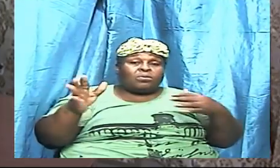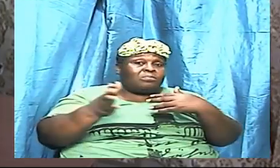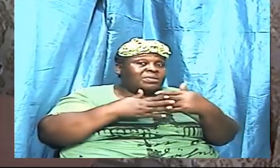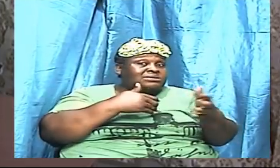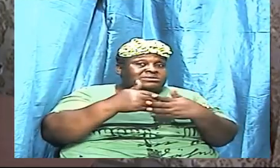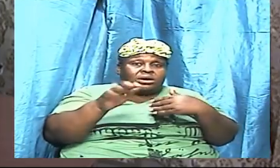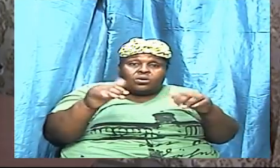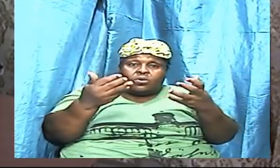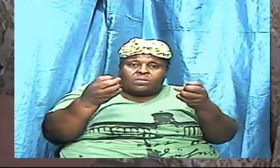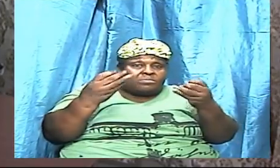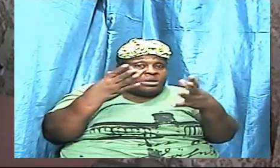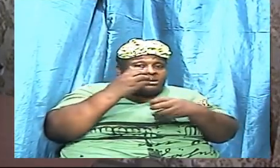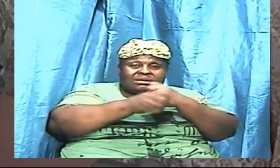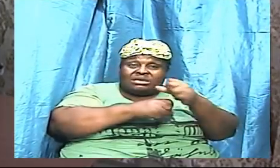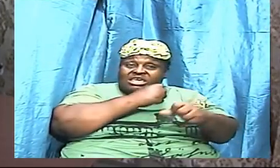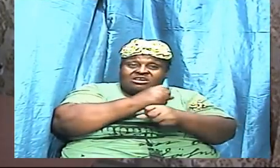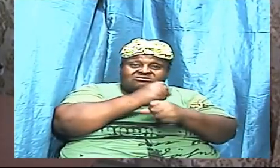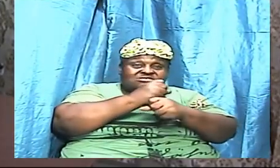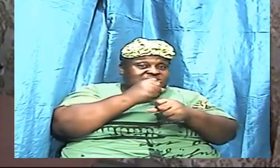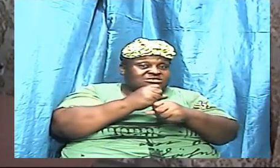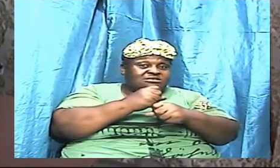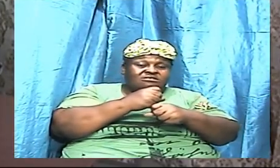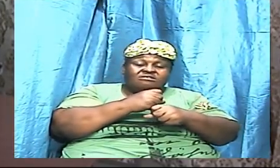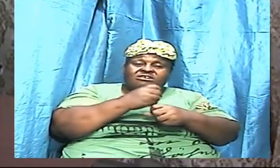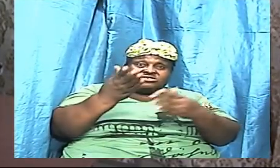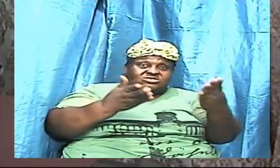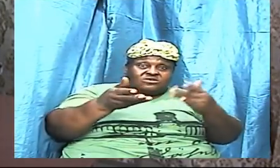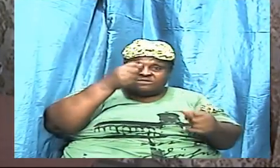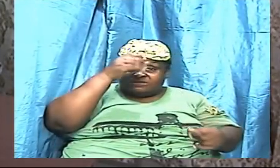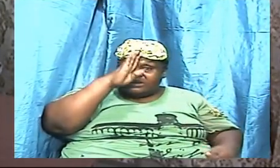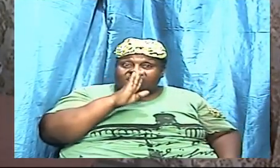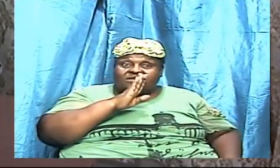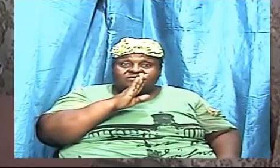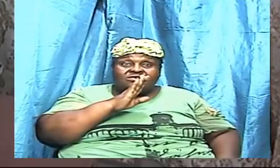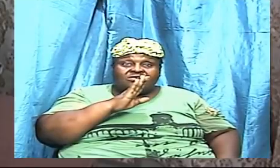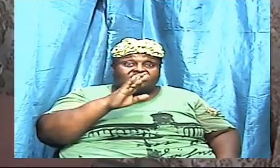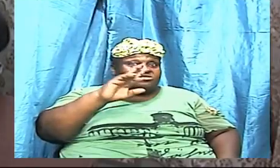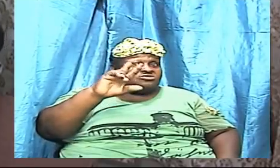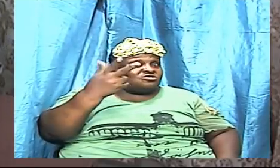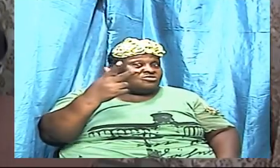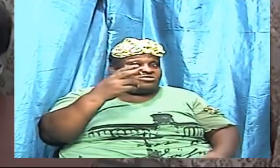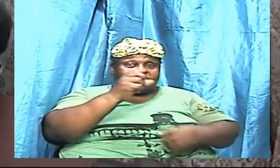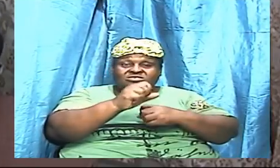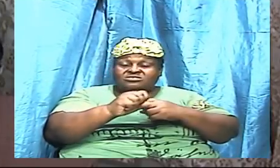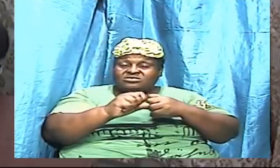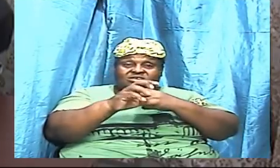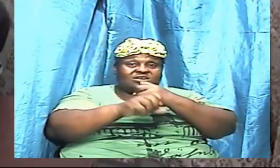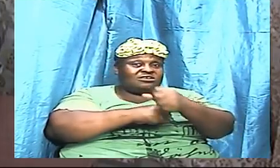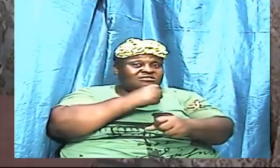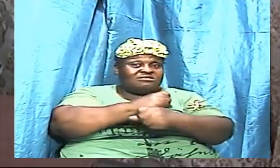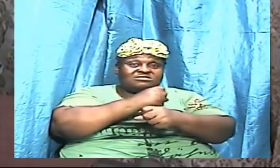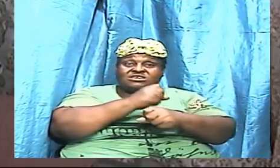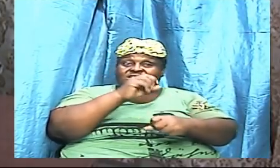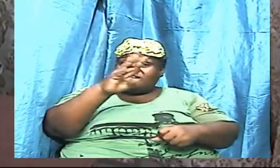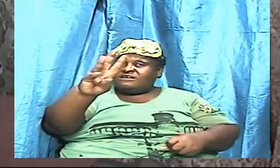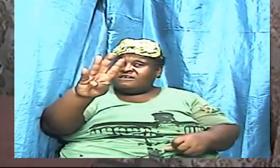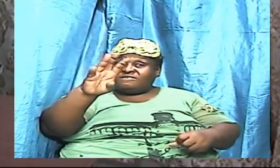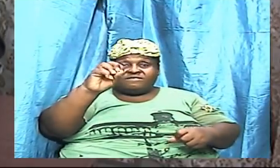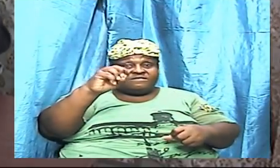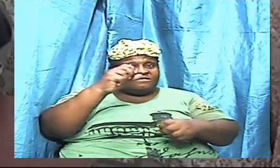God and if you are in your 30th or your 40th year in terms of serving God